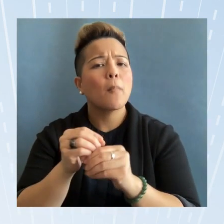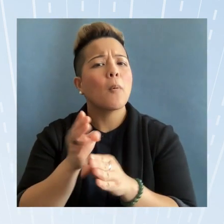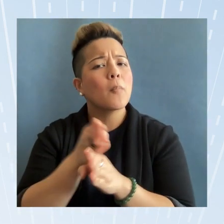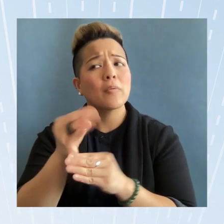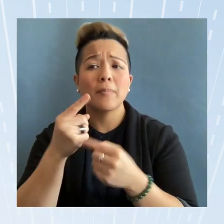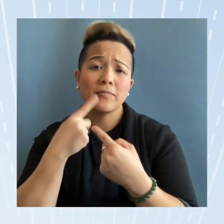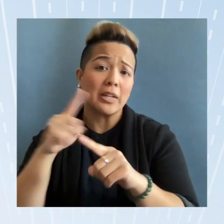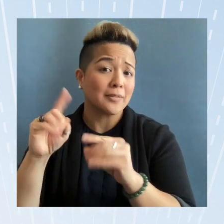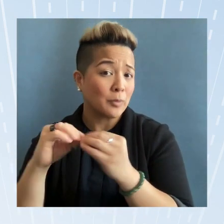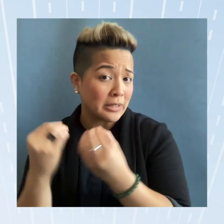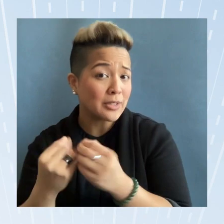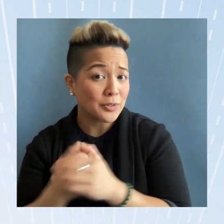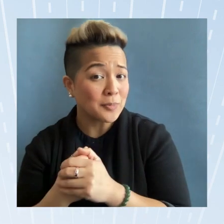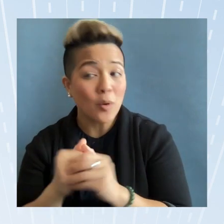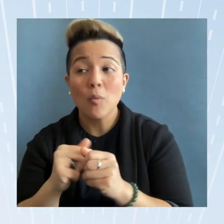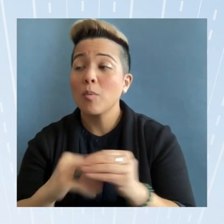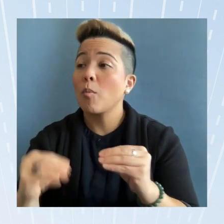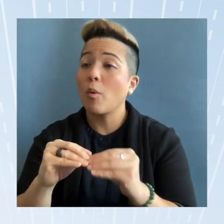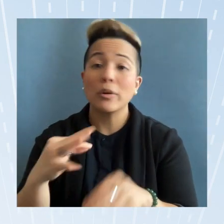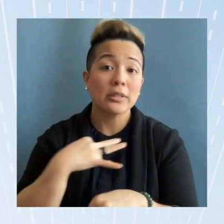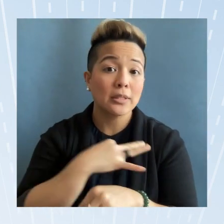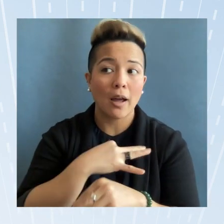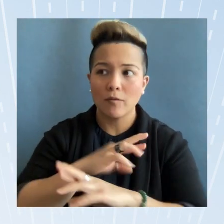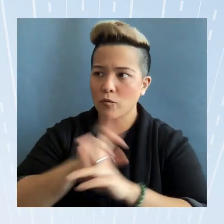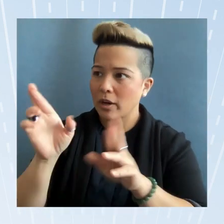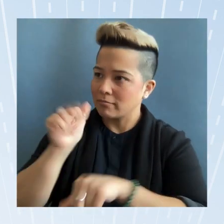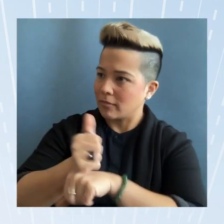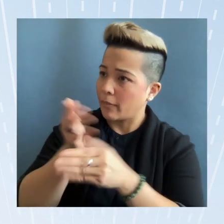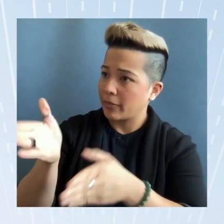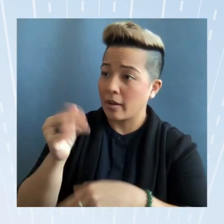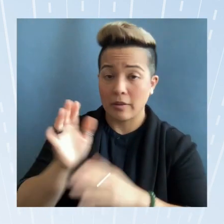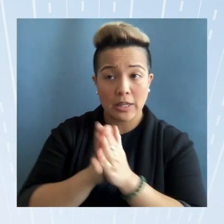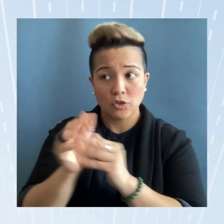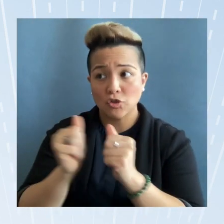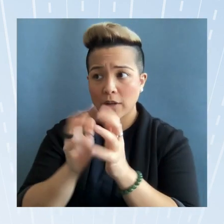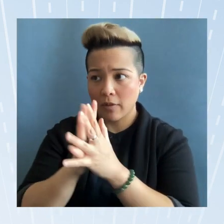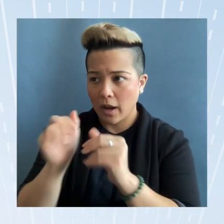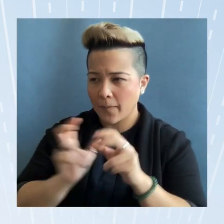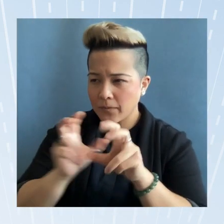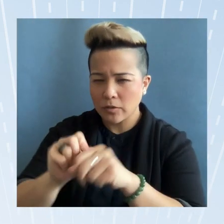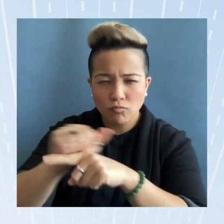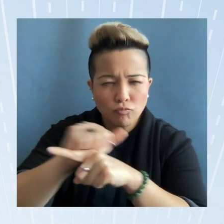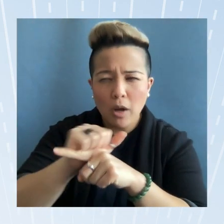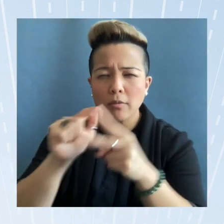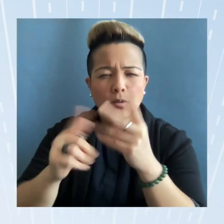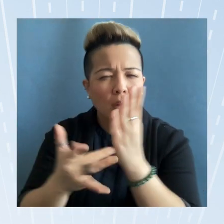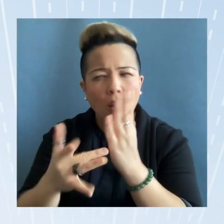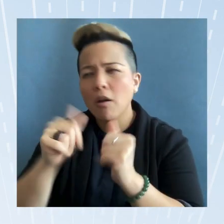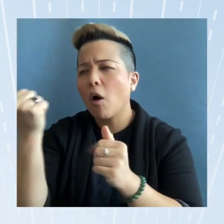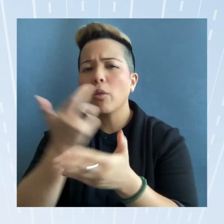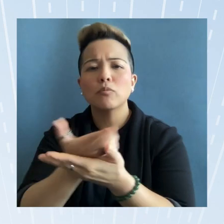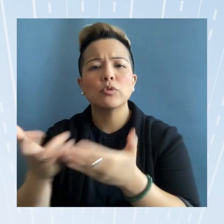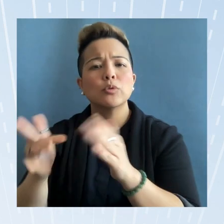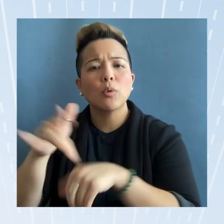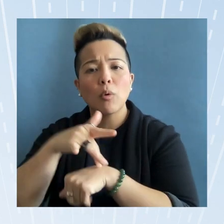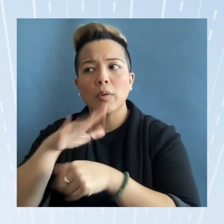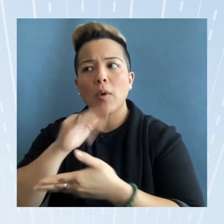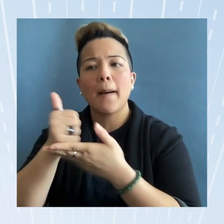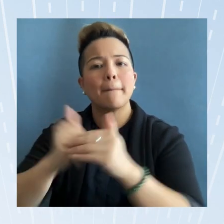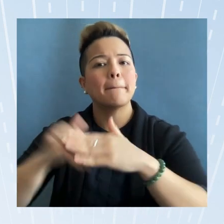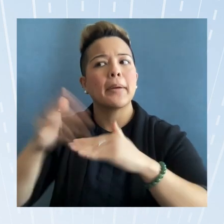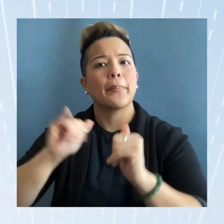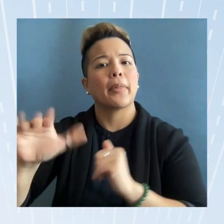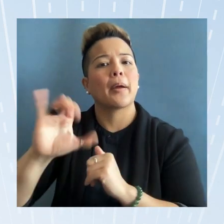organization with more staff in place the initiative could invest in training technology and other resources that would help build this capacity